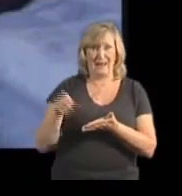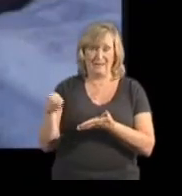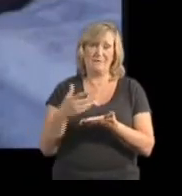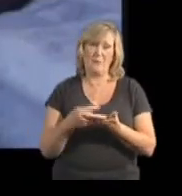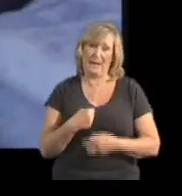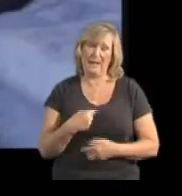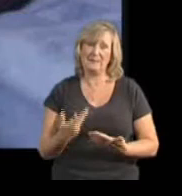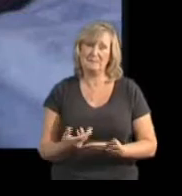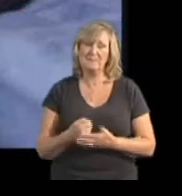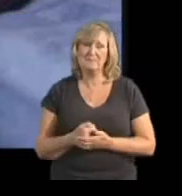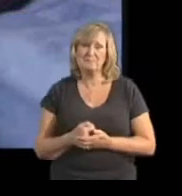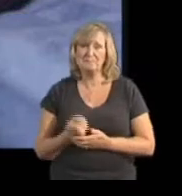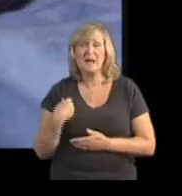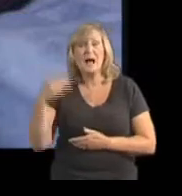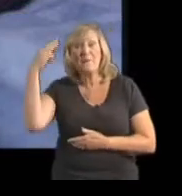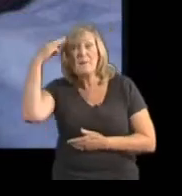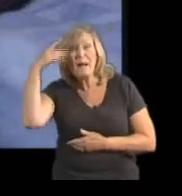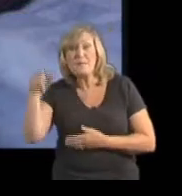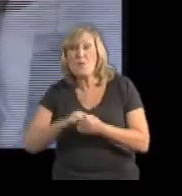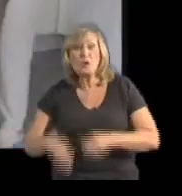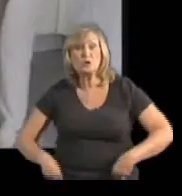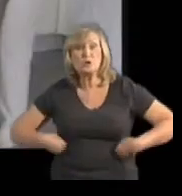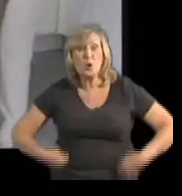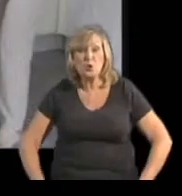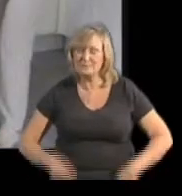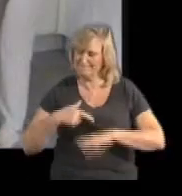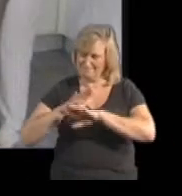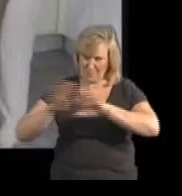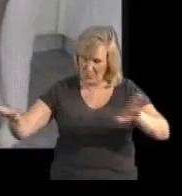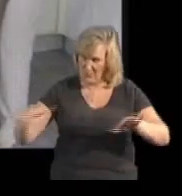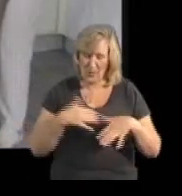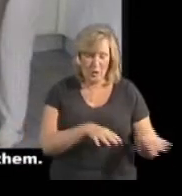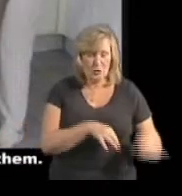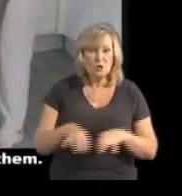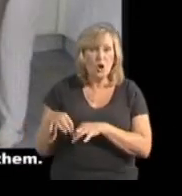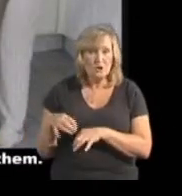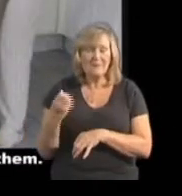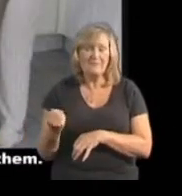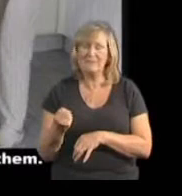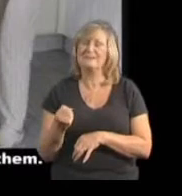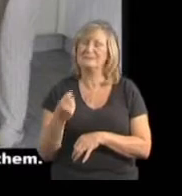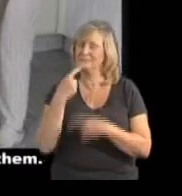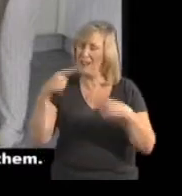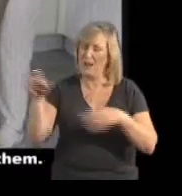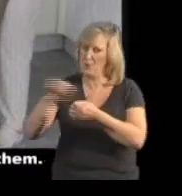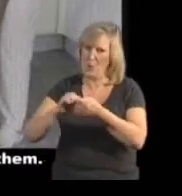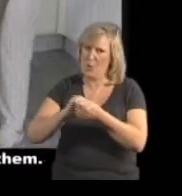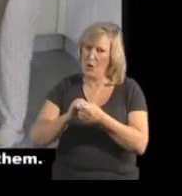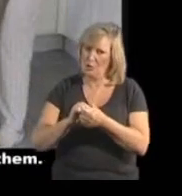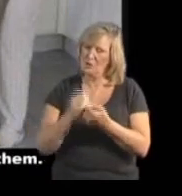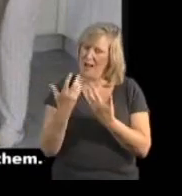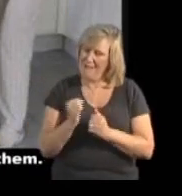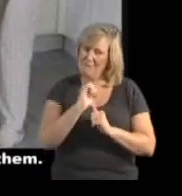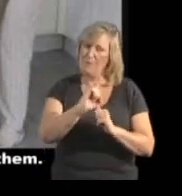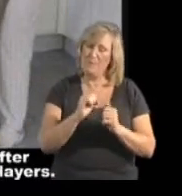I have never met my mum brush his shorts or Sacks. they have to trick and eat mud